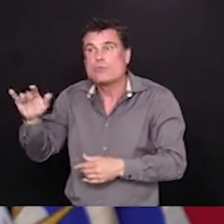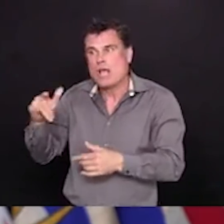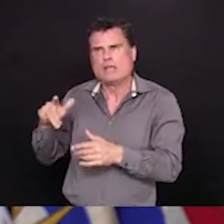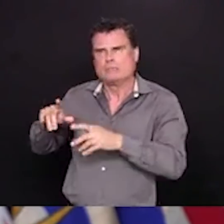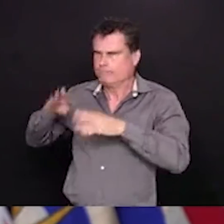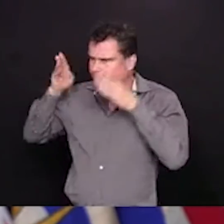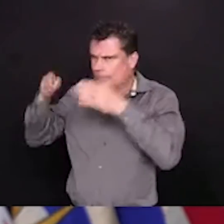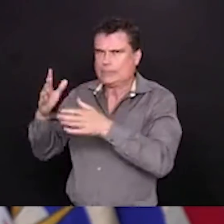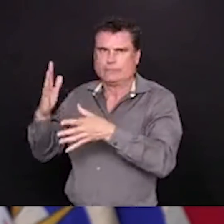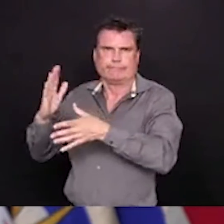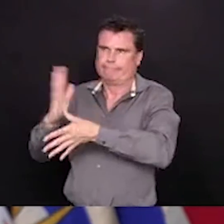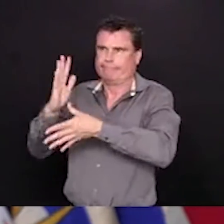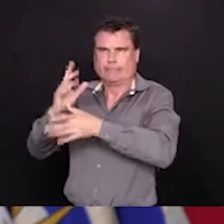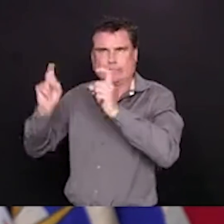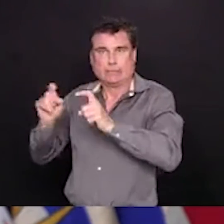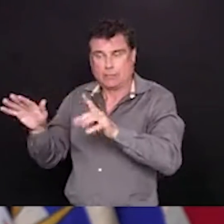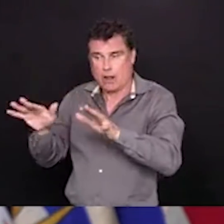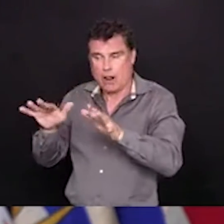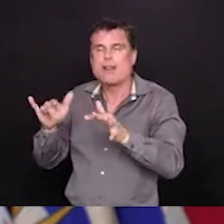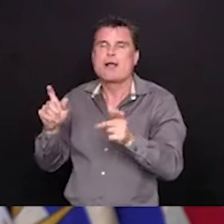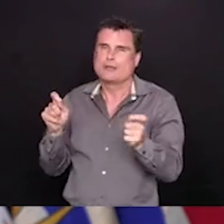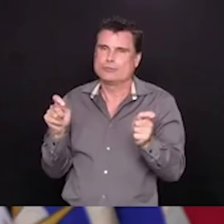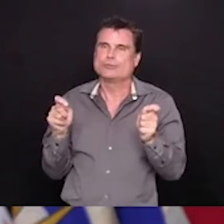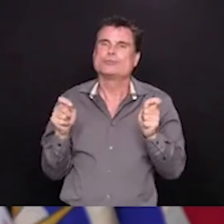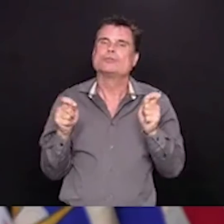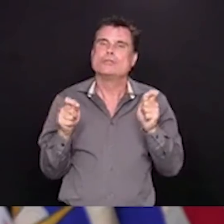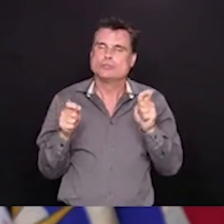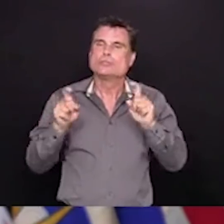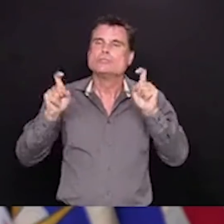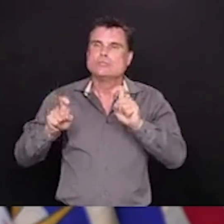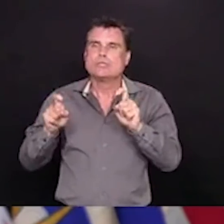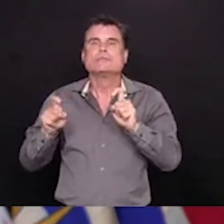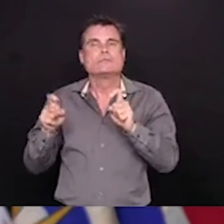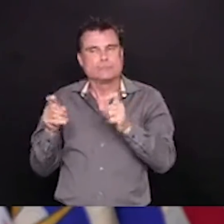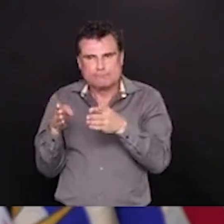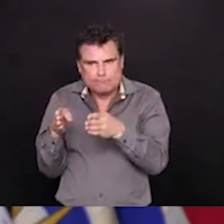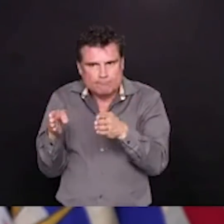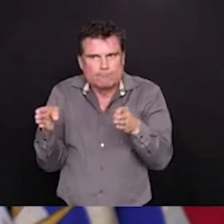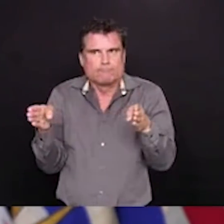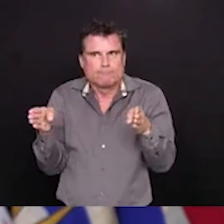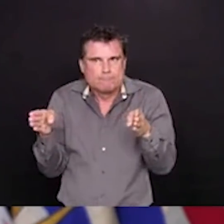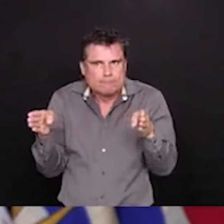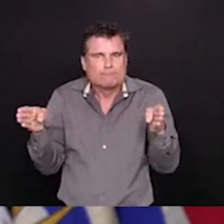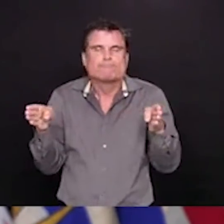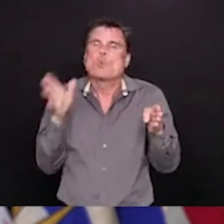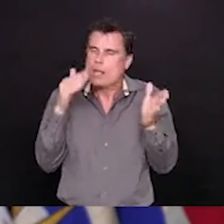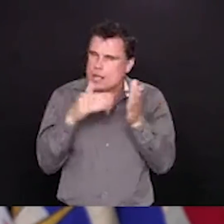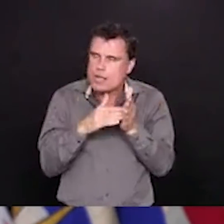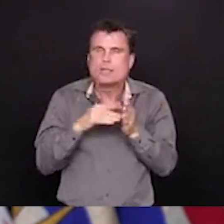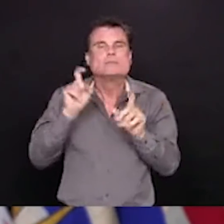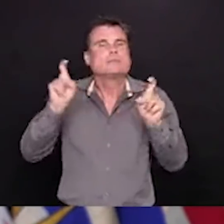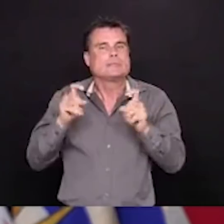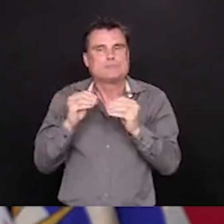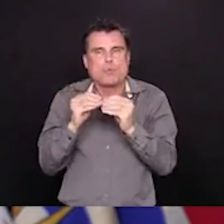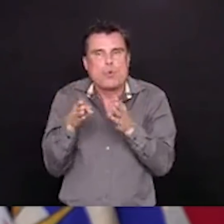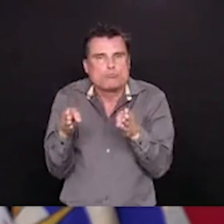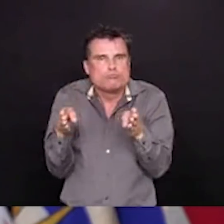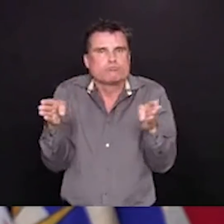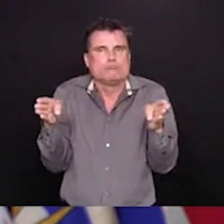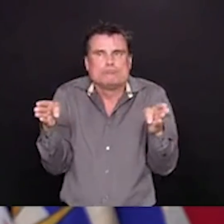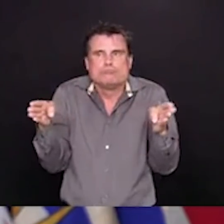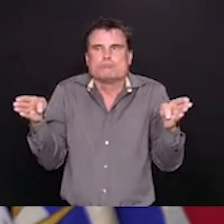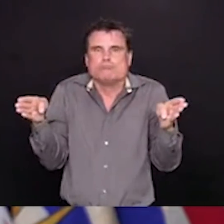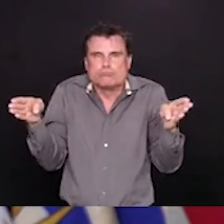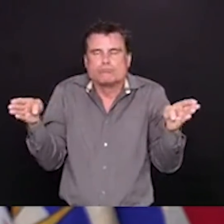new community cases and outbreaks. And for example, picking up the cases of people who had returned from places